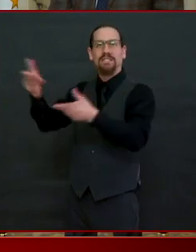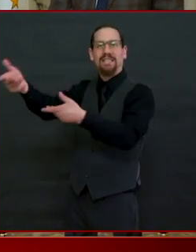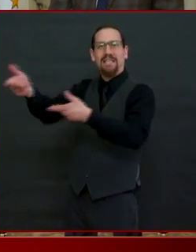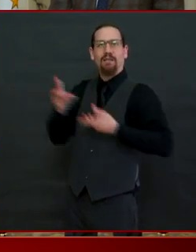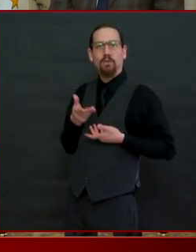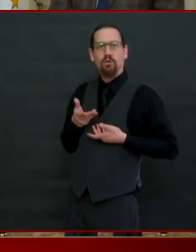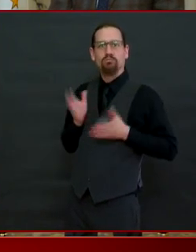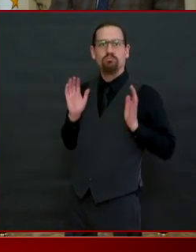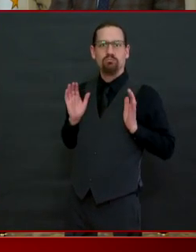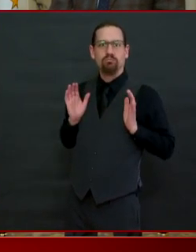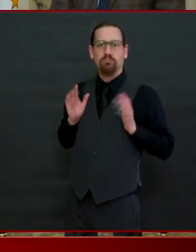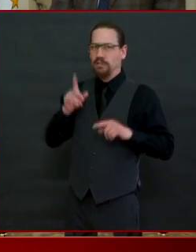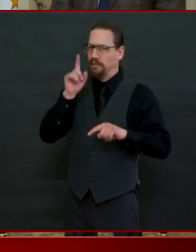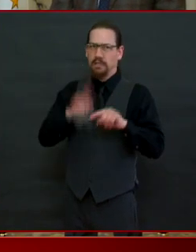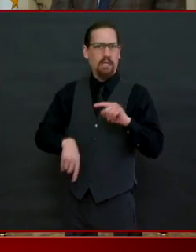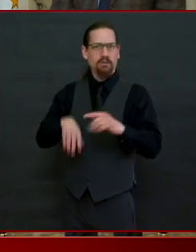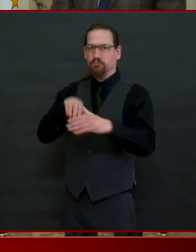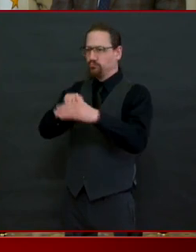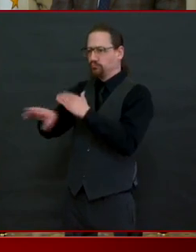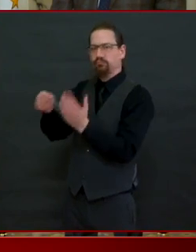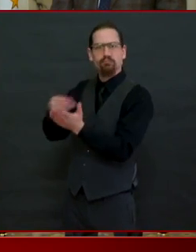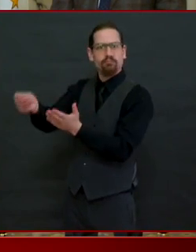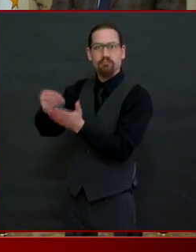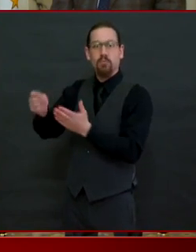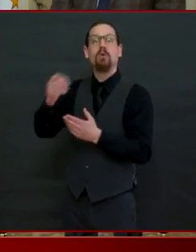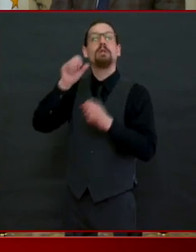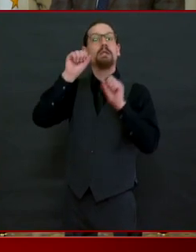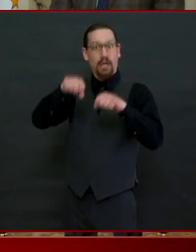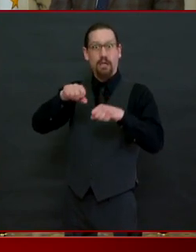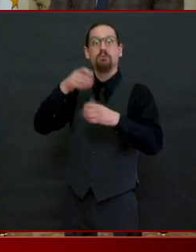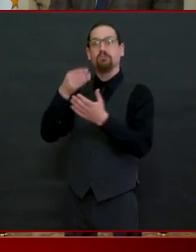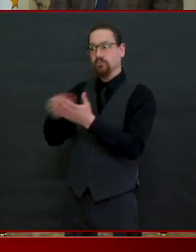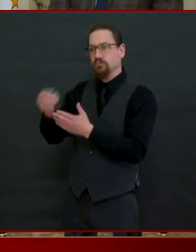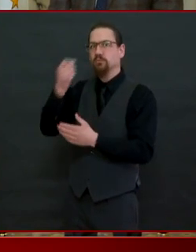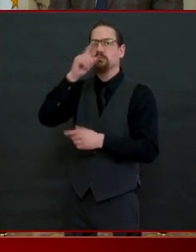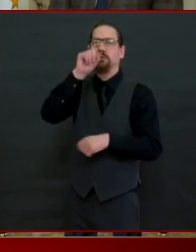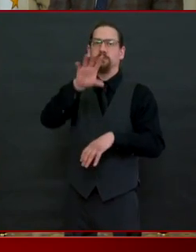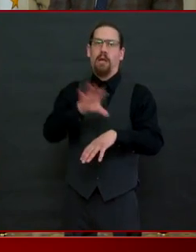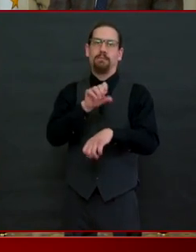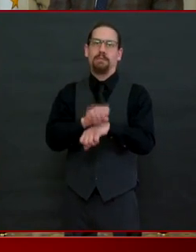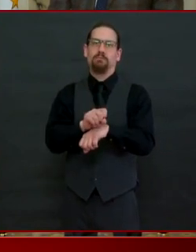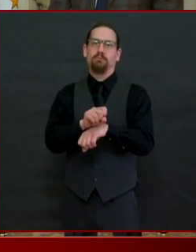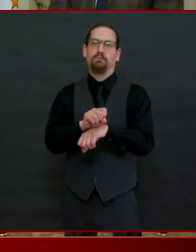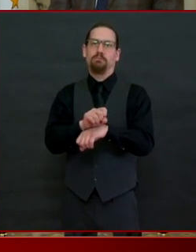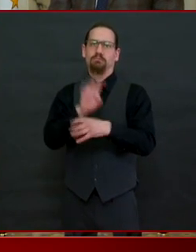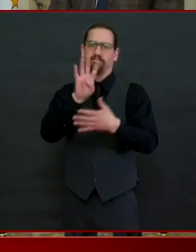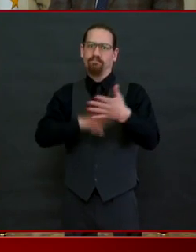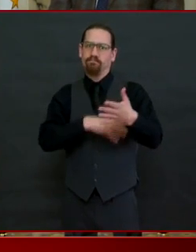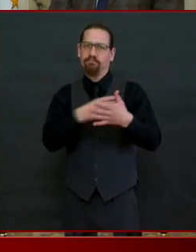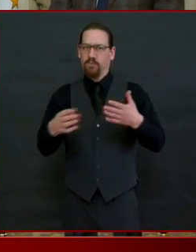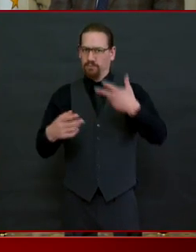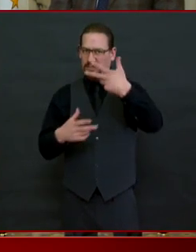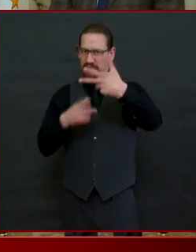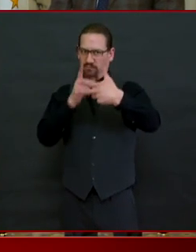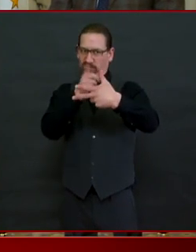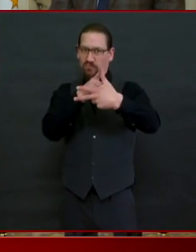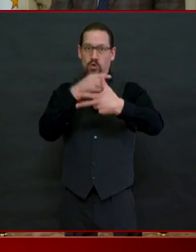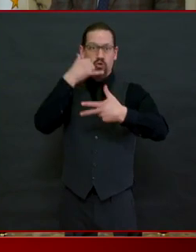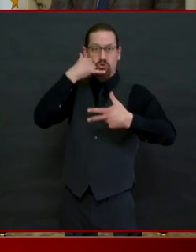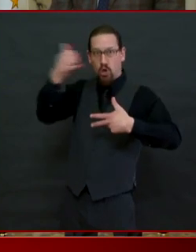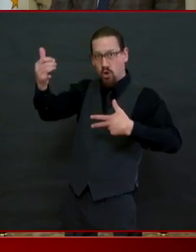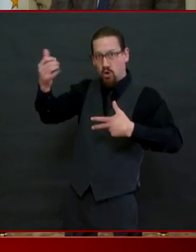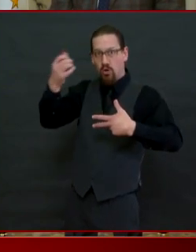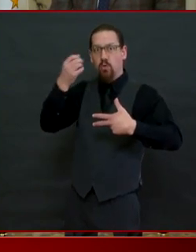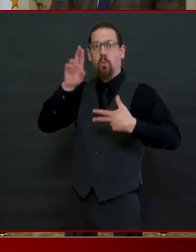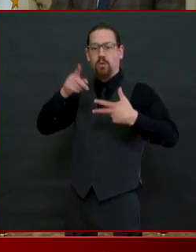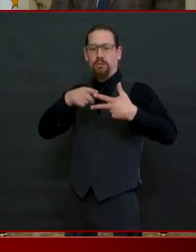garden centers and people just too cramped and in too close to one another so we want you